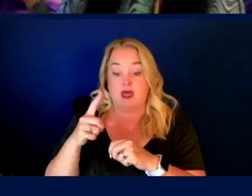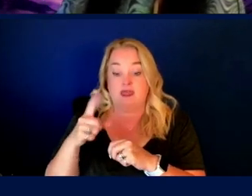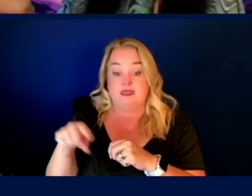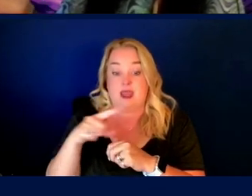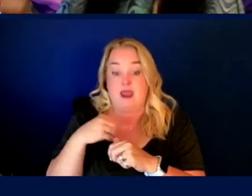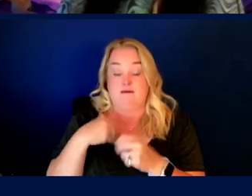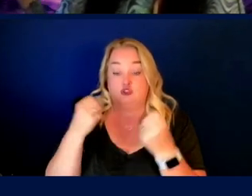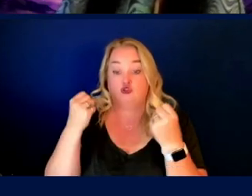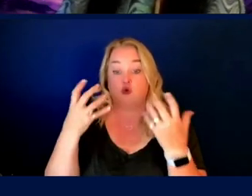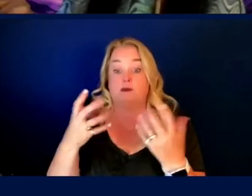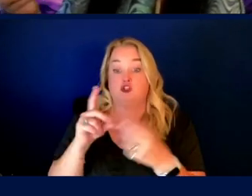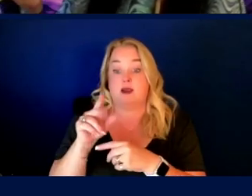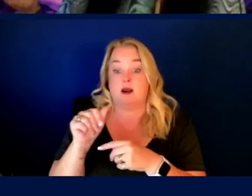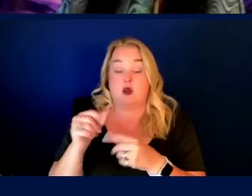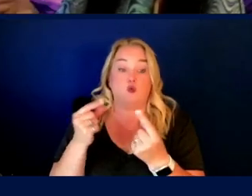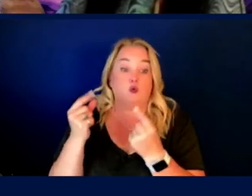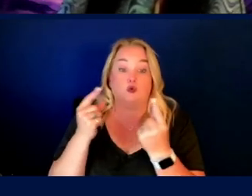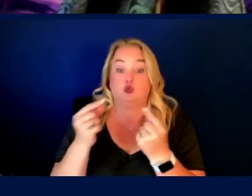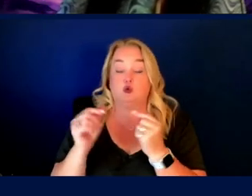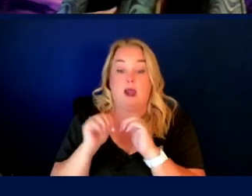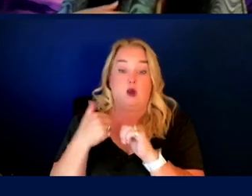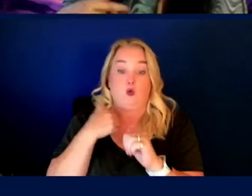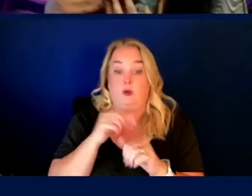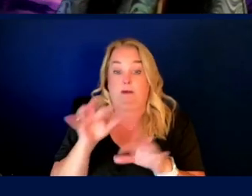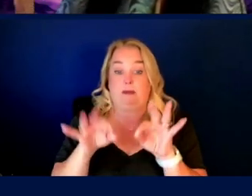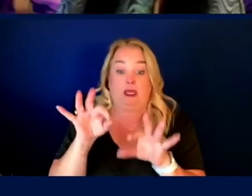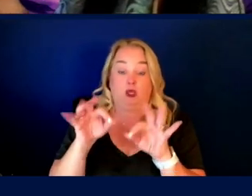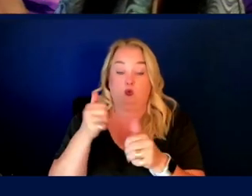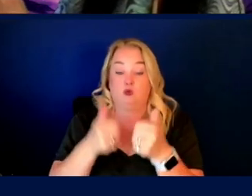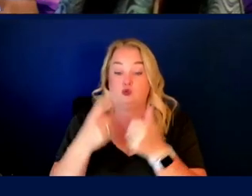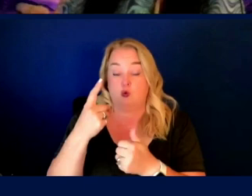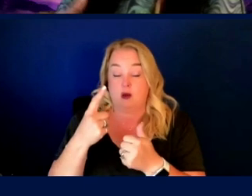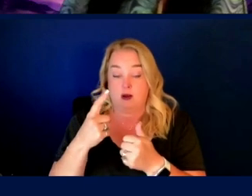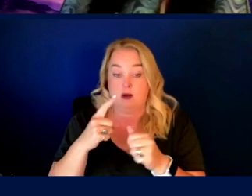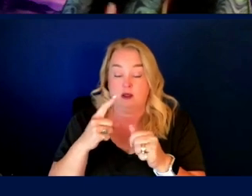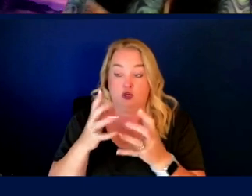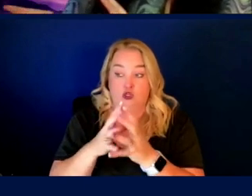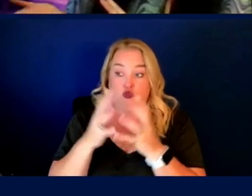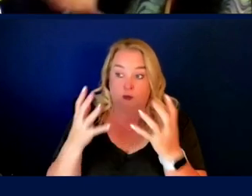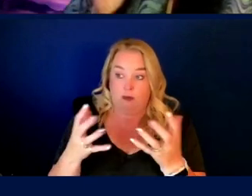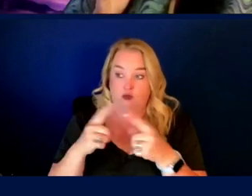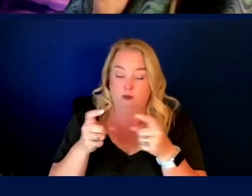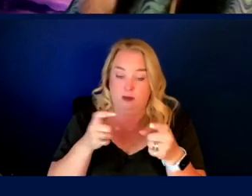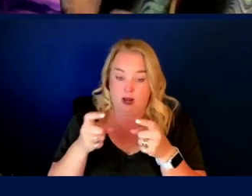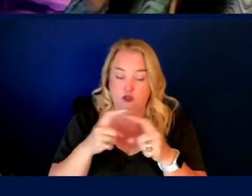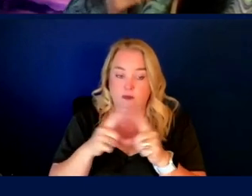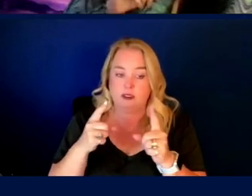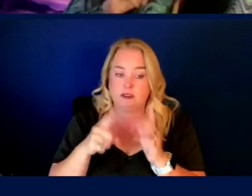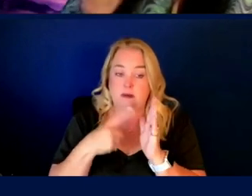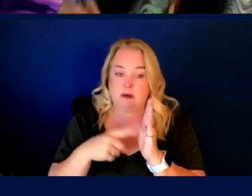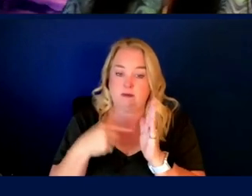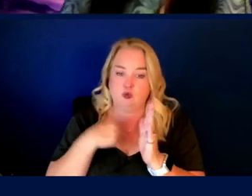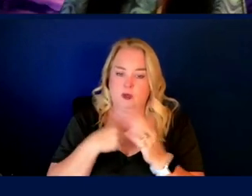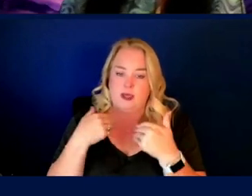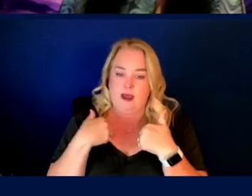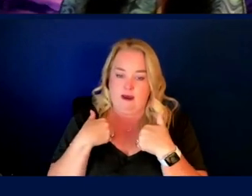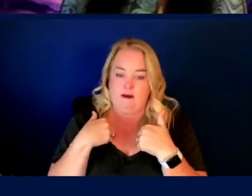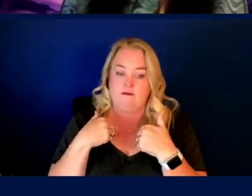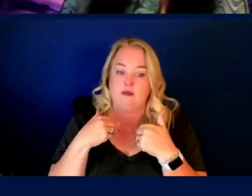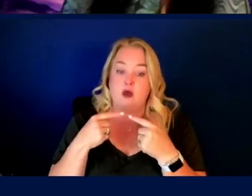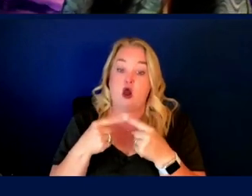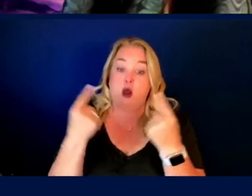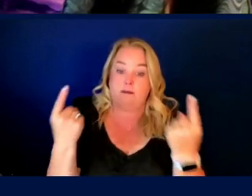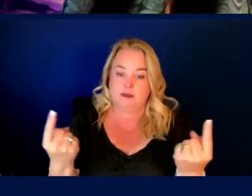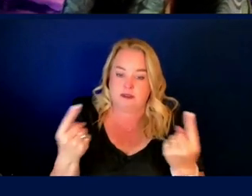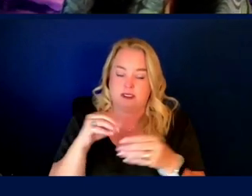much data. What do we do with it? How do we select what to bring down? There's, there's too much data to manage. And we often have a little bit of an inverse problem in the